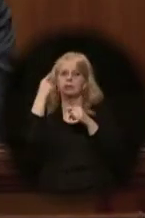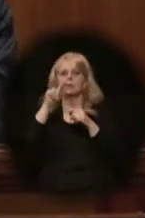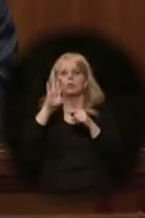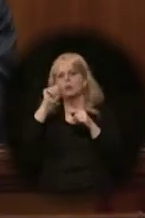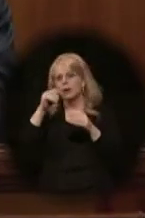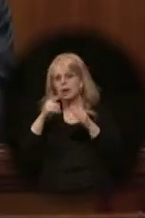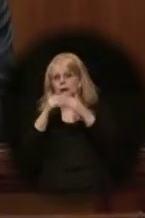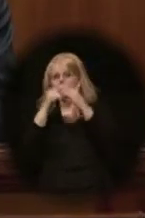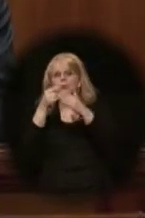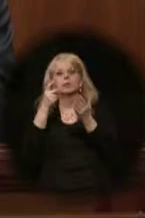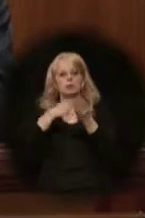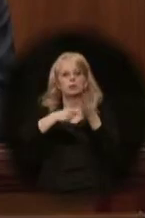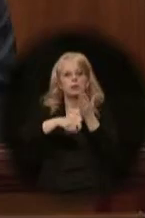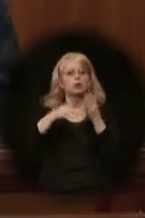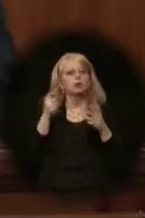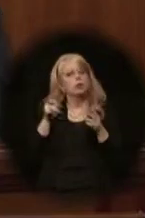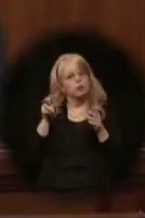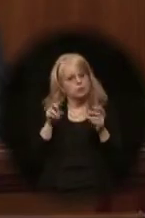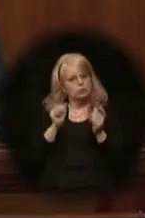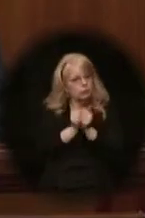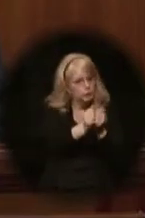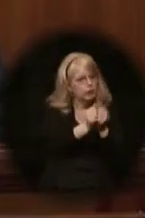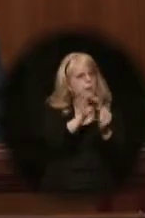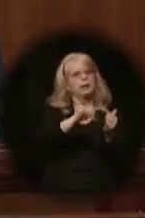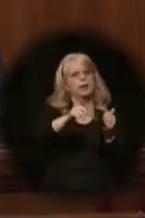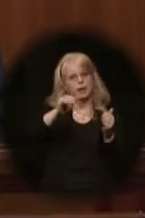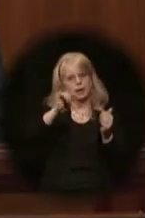travel with a student to a charter school.